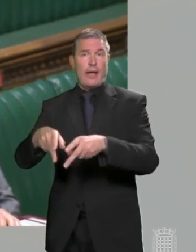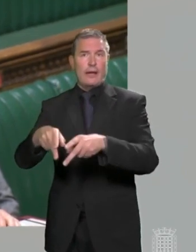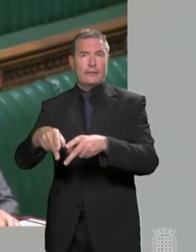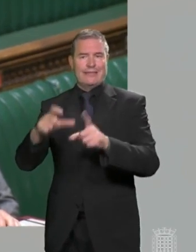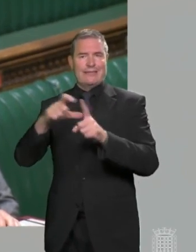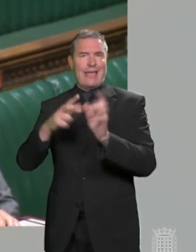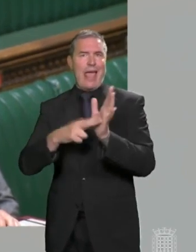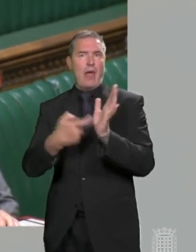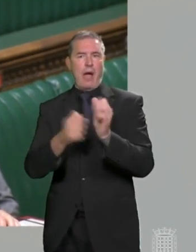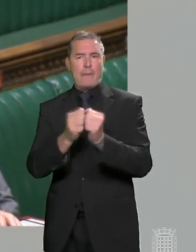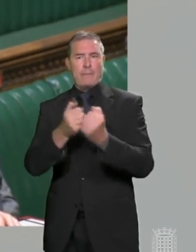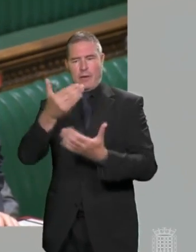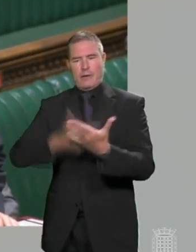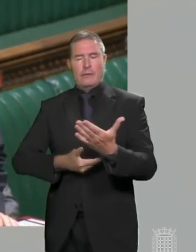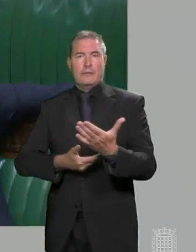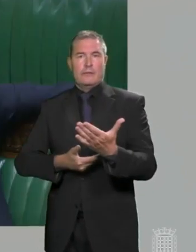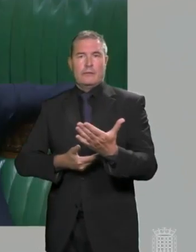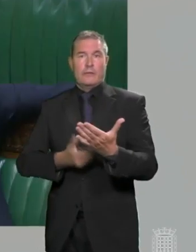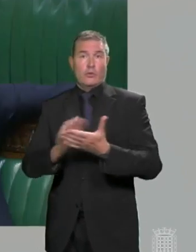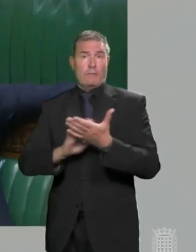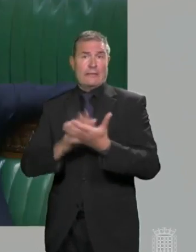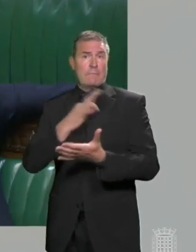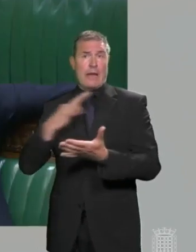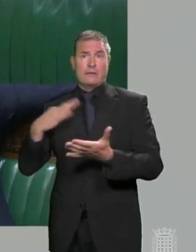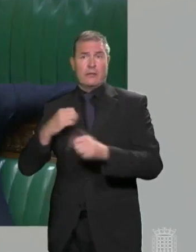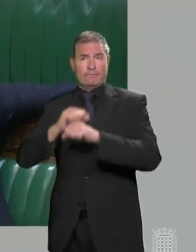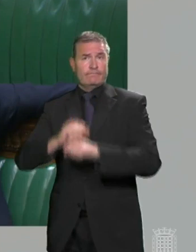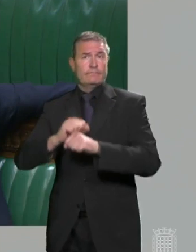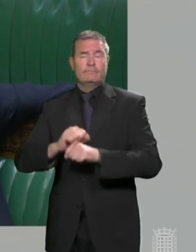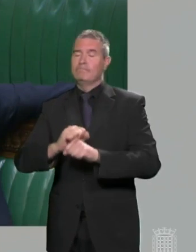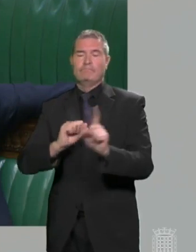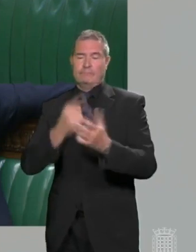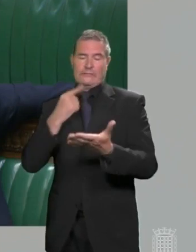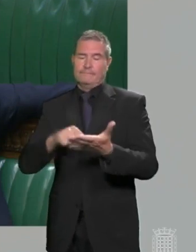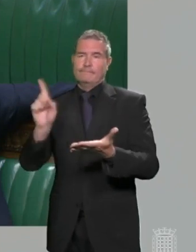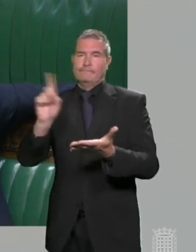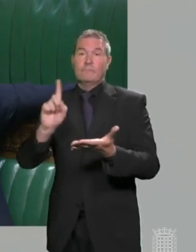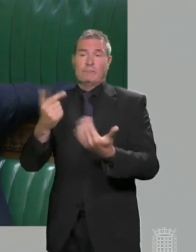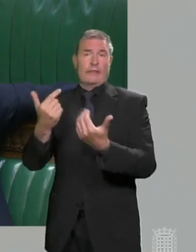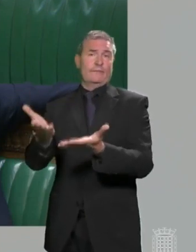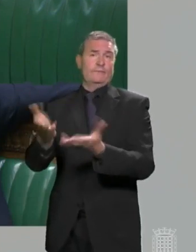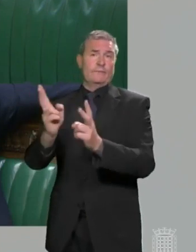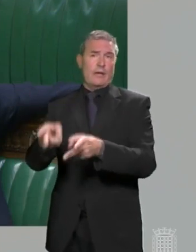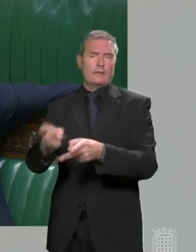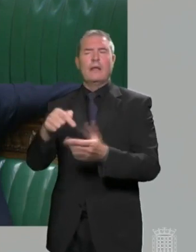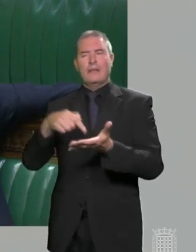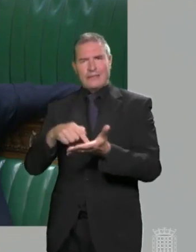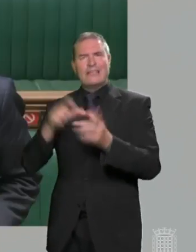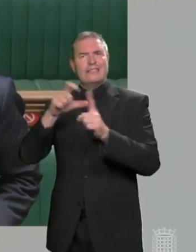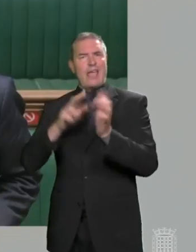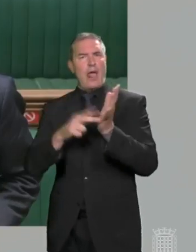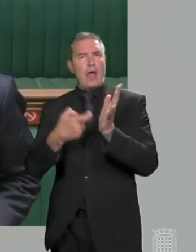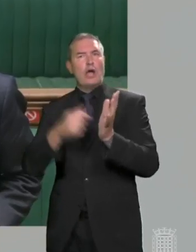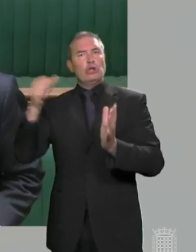on do-not-resuscitate should be made only